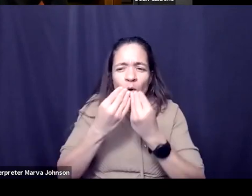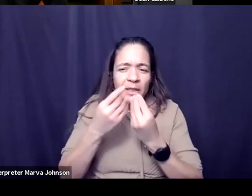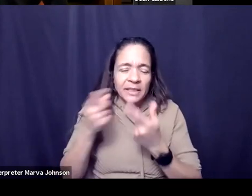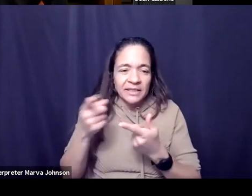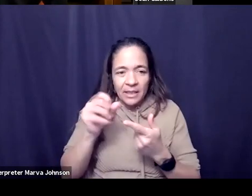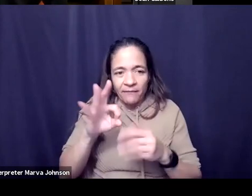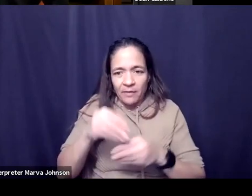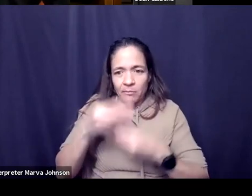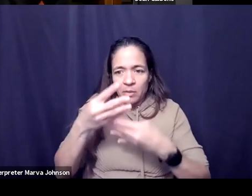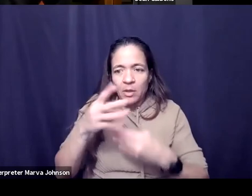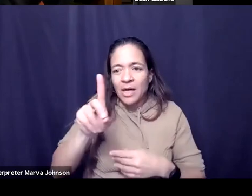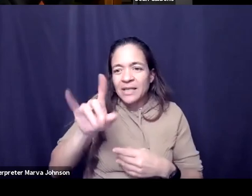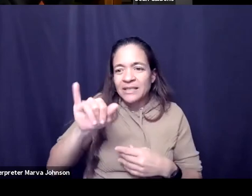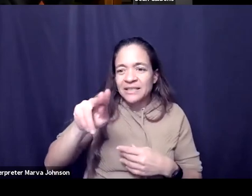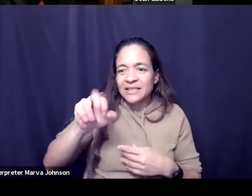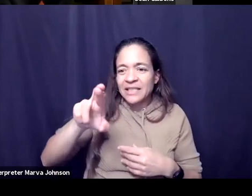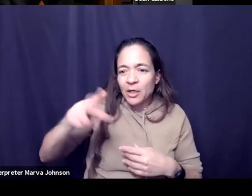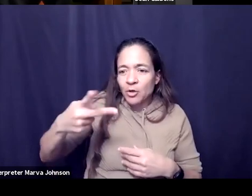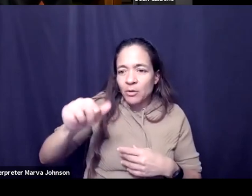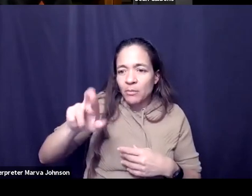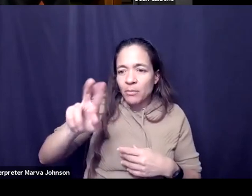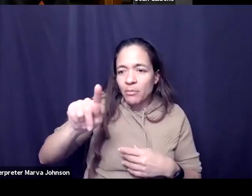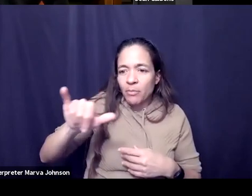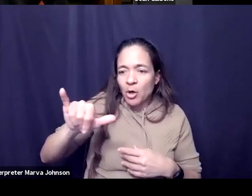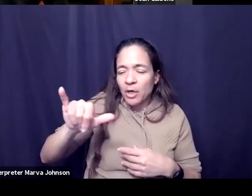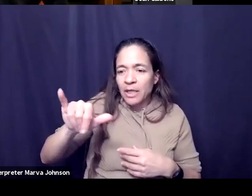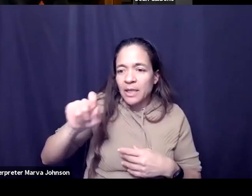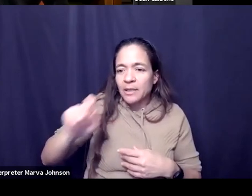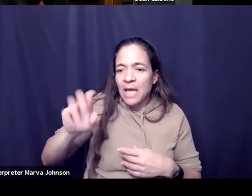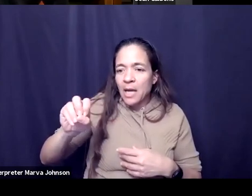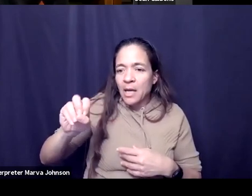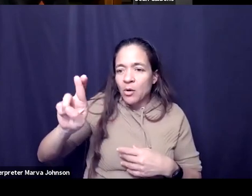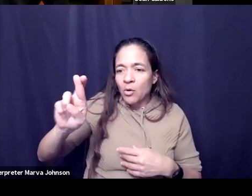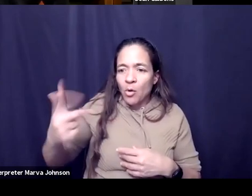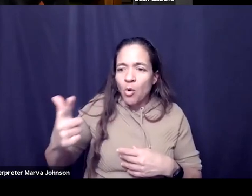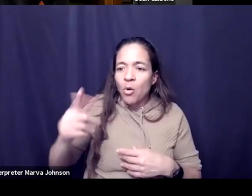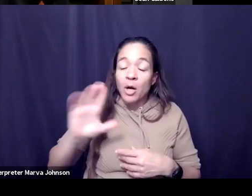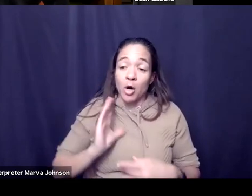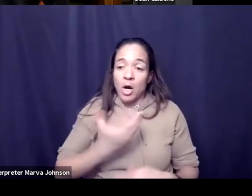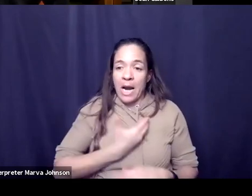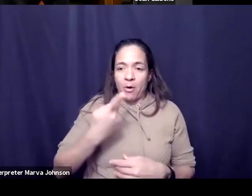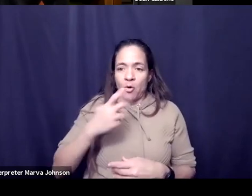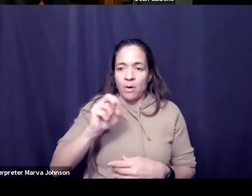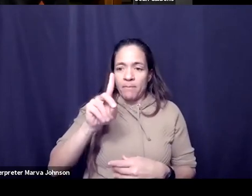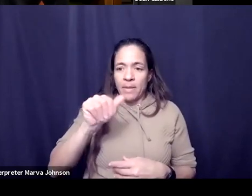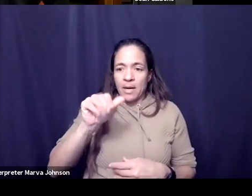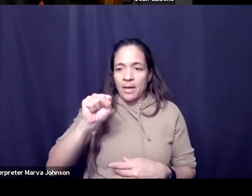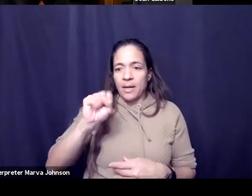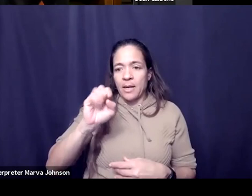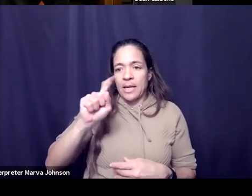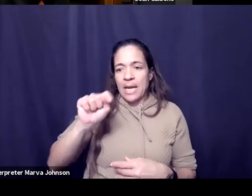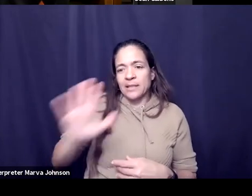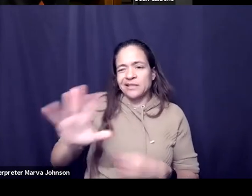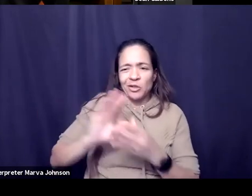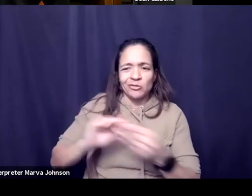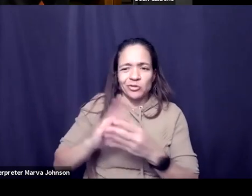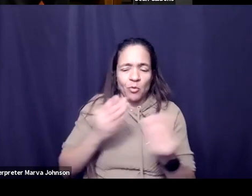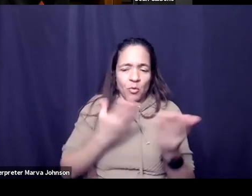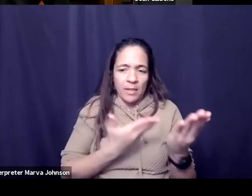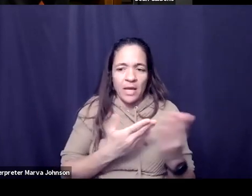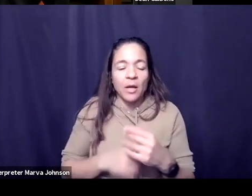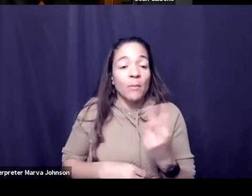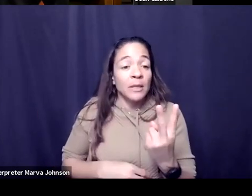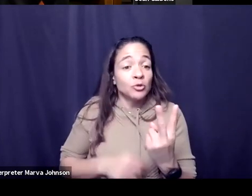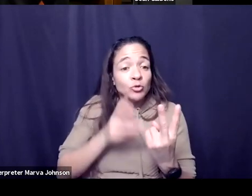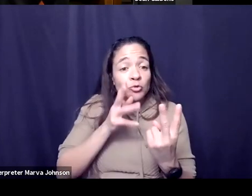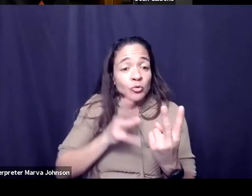dinner party.org or you can check out their story on our podcast um was started by uh two young women who